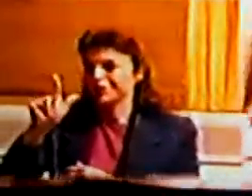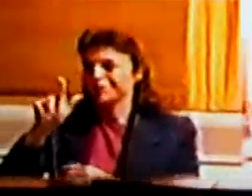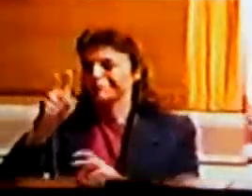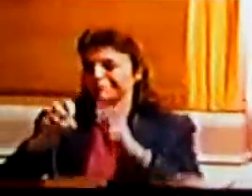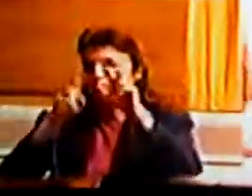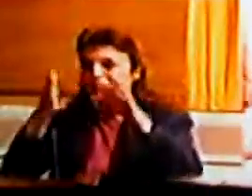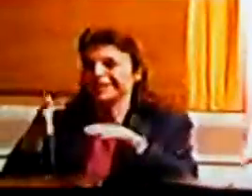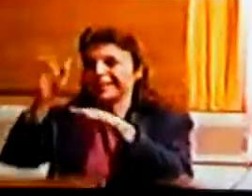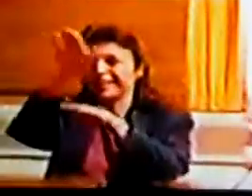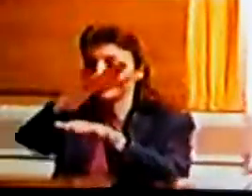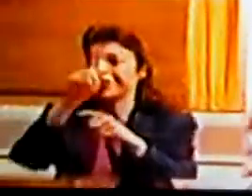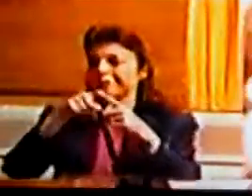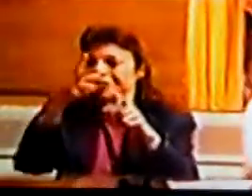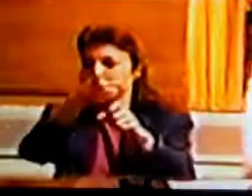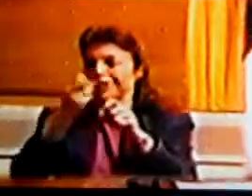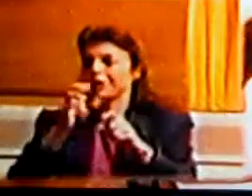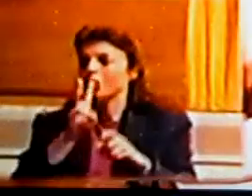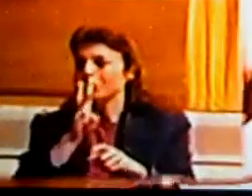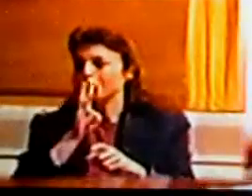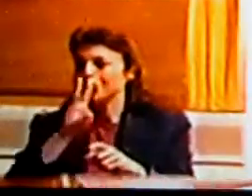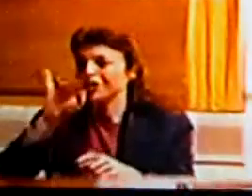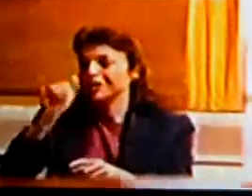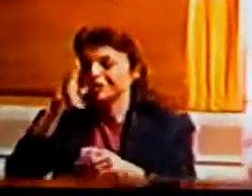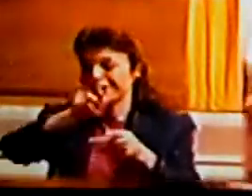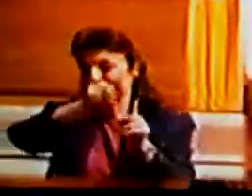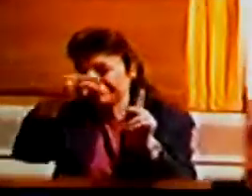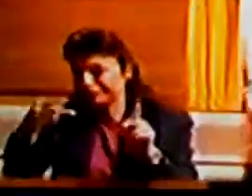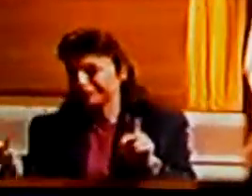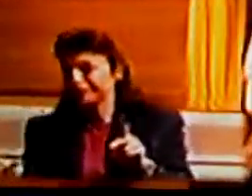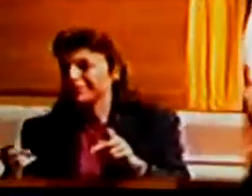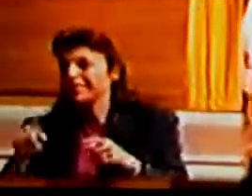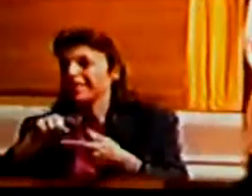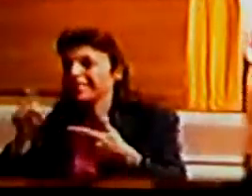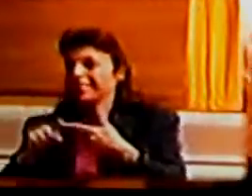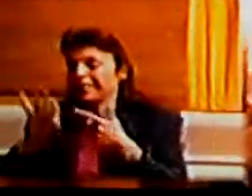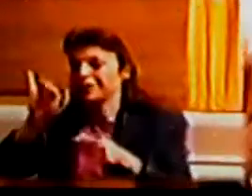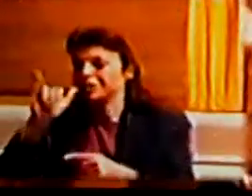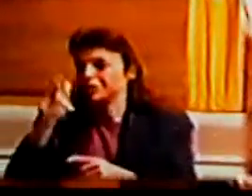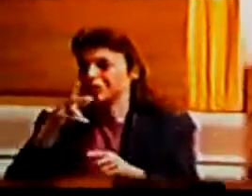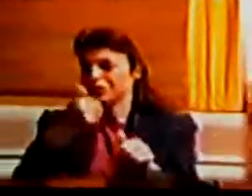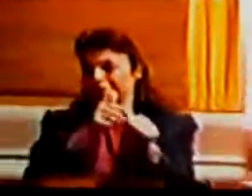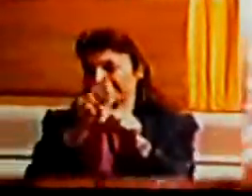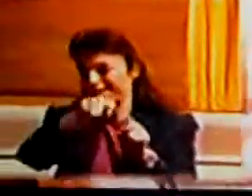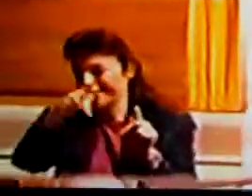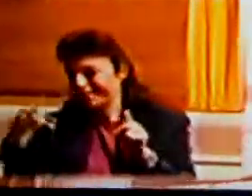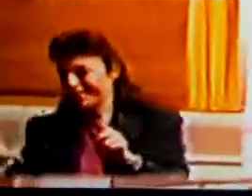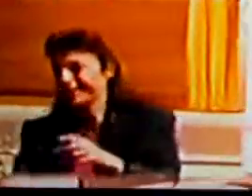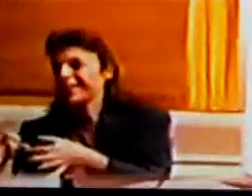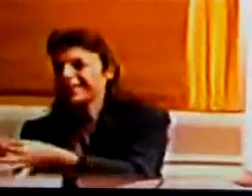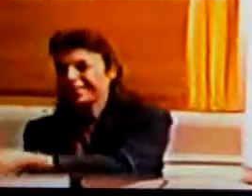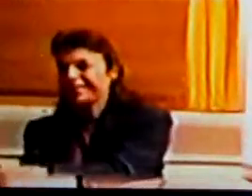jack came down broke his crown jill came tumbling after that's what she gets for hanging out with a loser